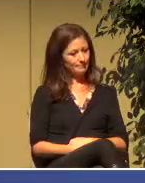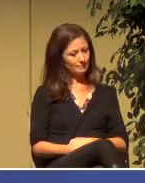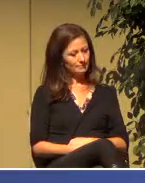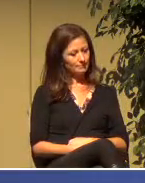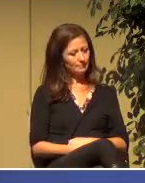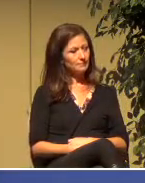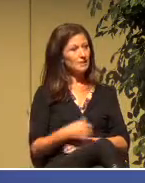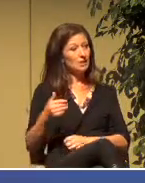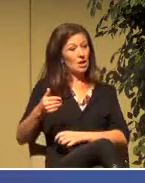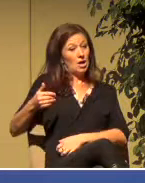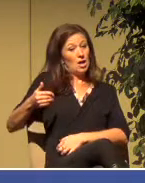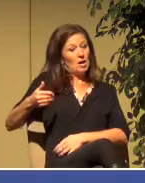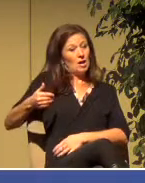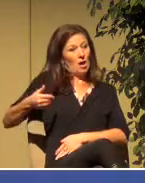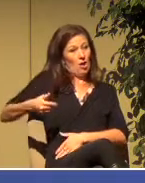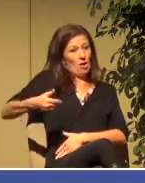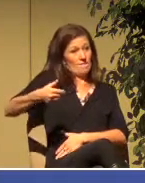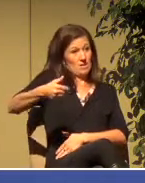Oftentimes,